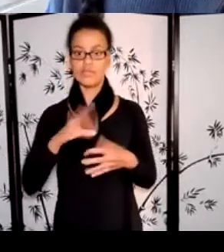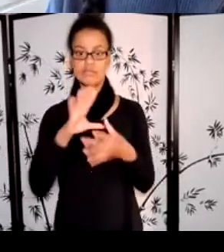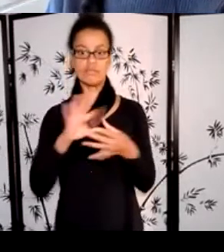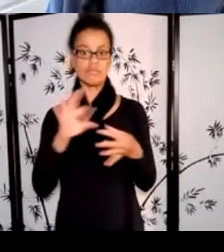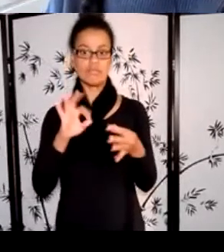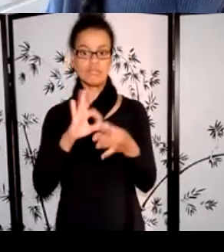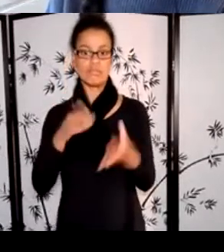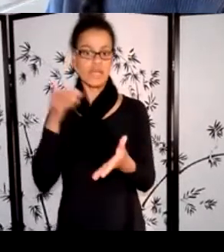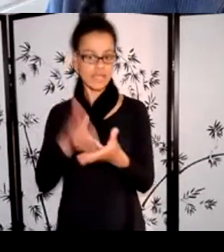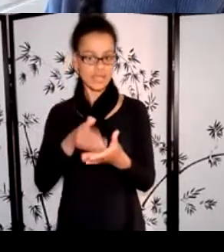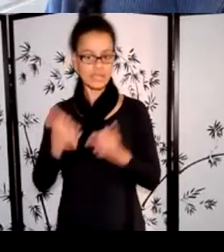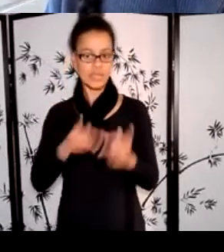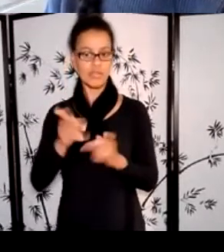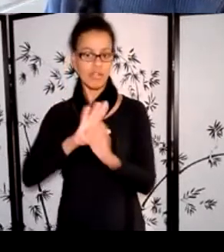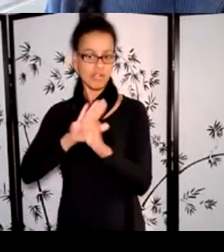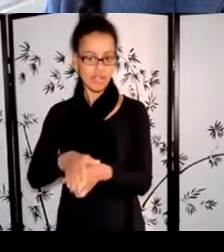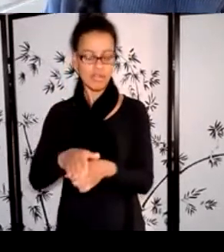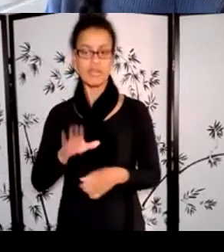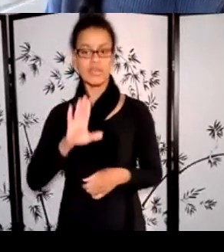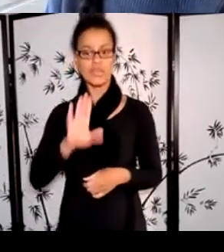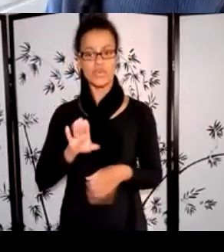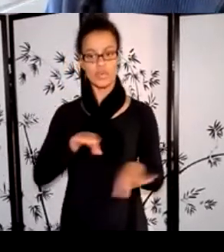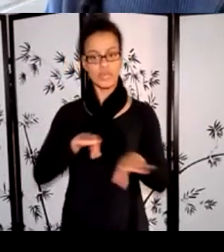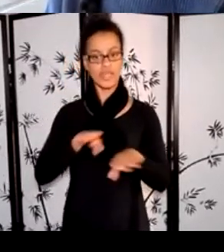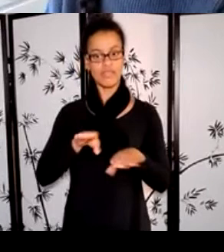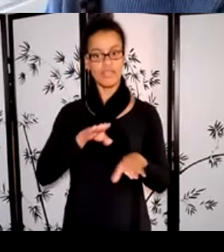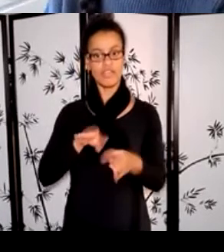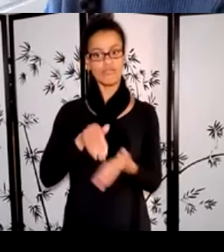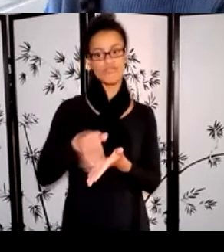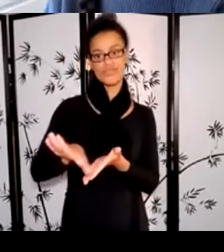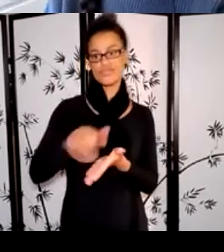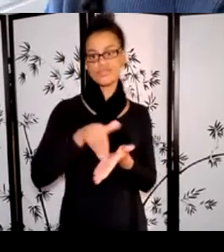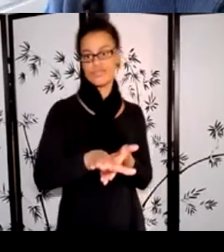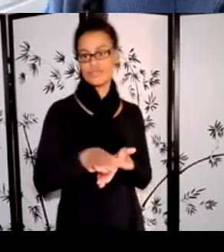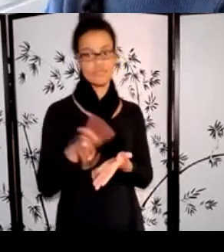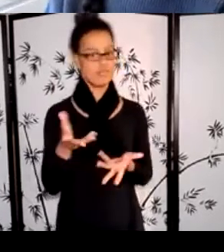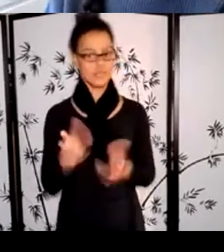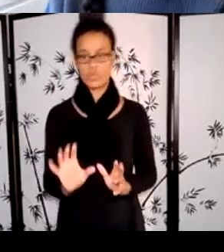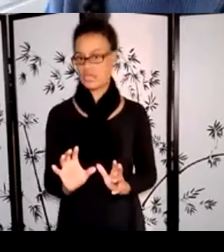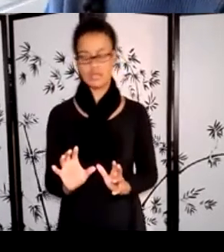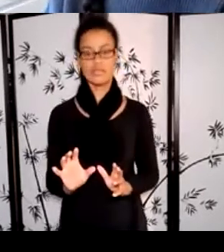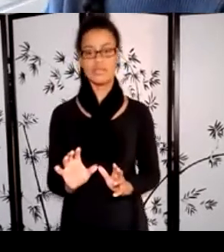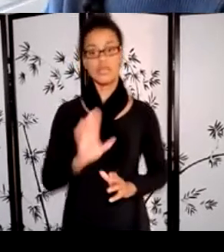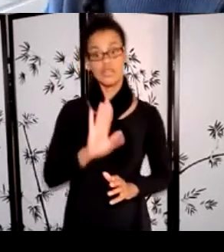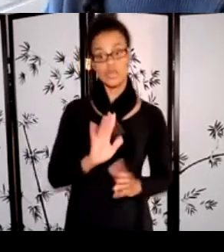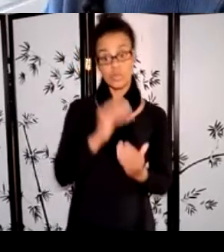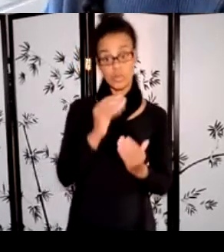exclusionary behaviour. So please be aware that any applications or projects that contain this will not be supported.